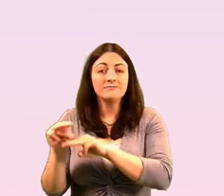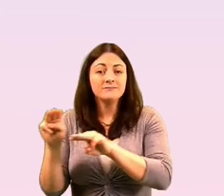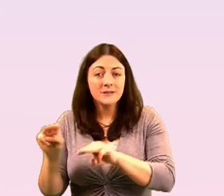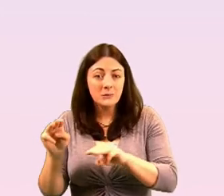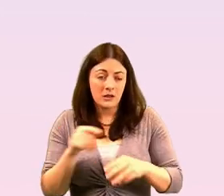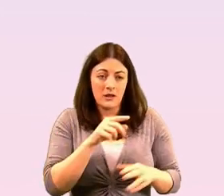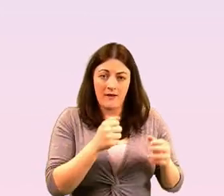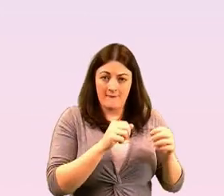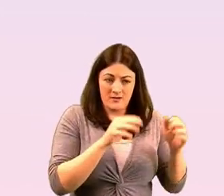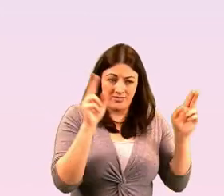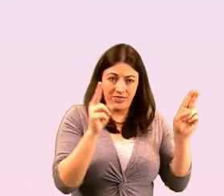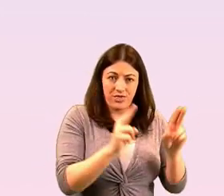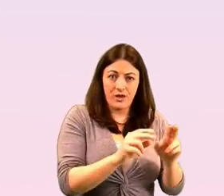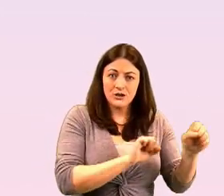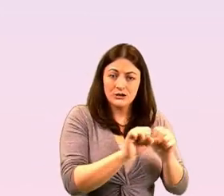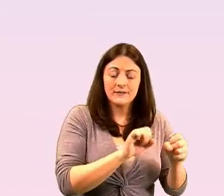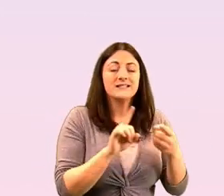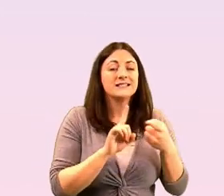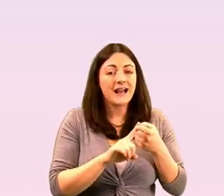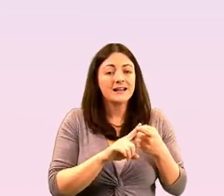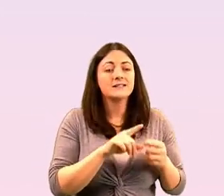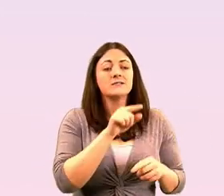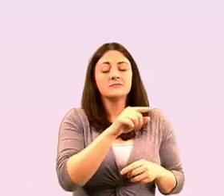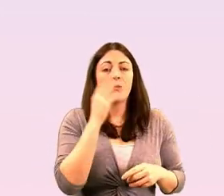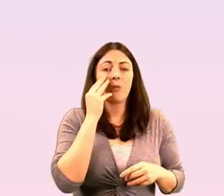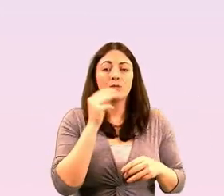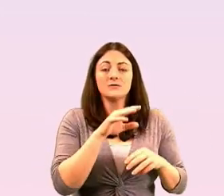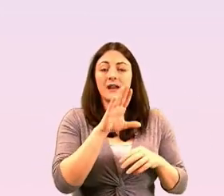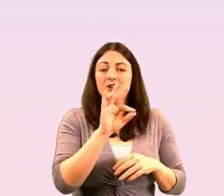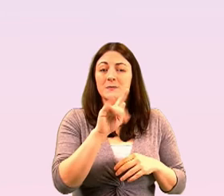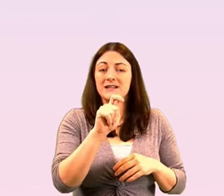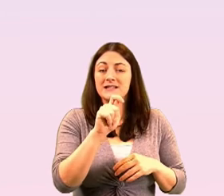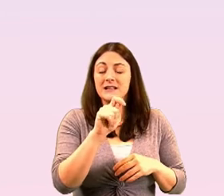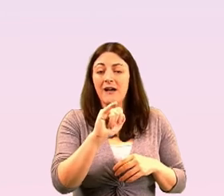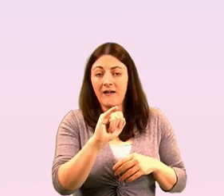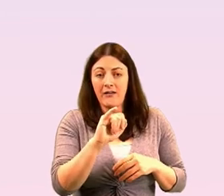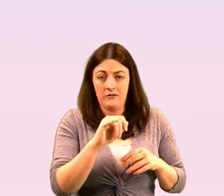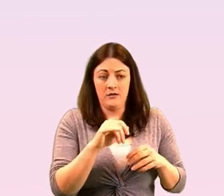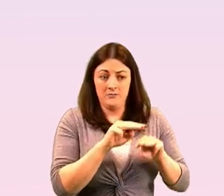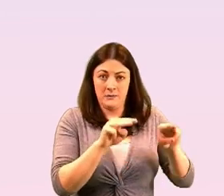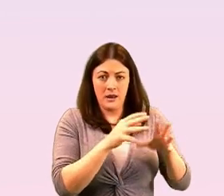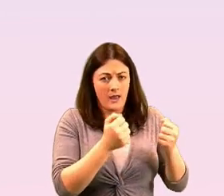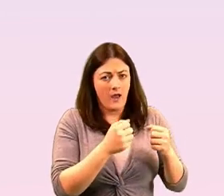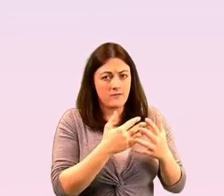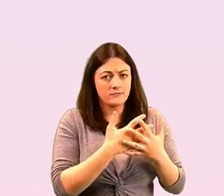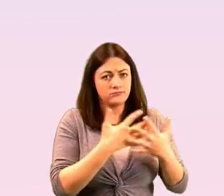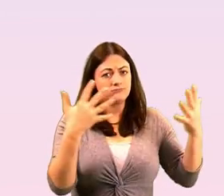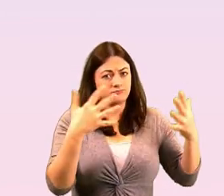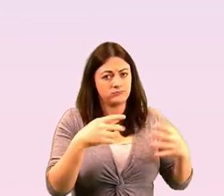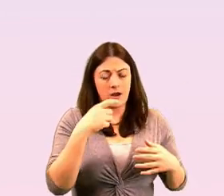suppose older lgbti people we can see have are at more risk of mental health mental and physical health health difficulties